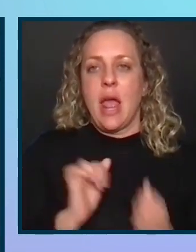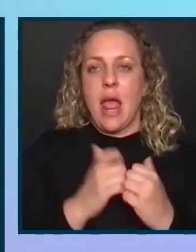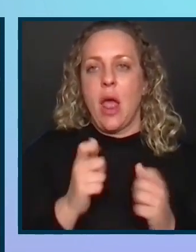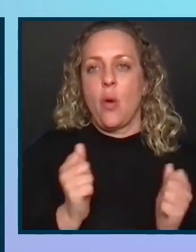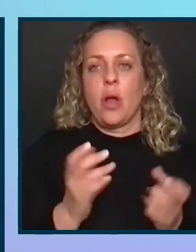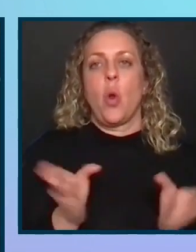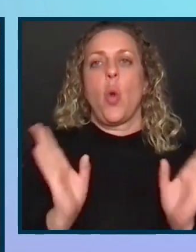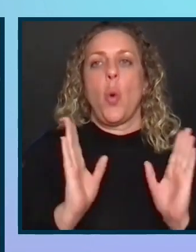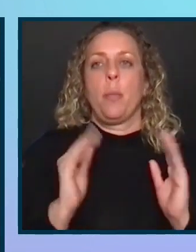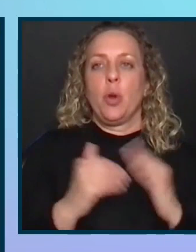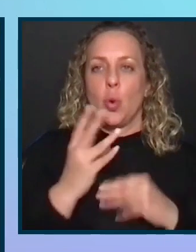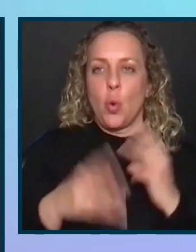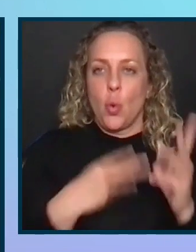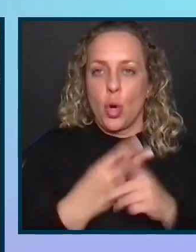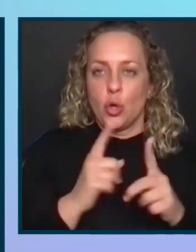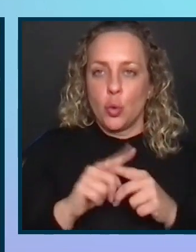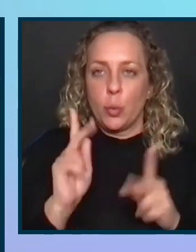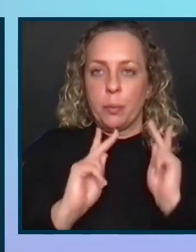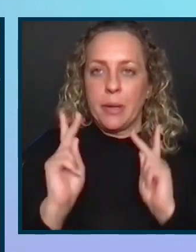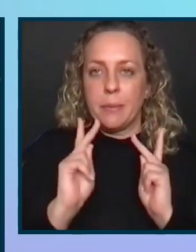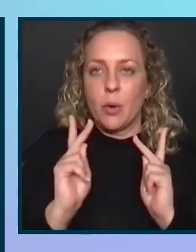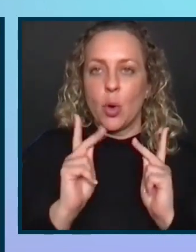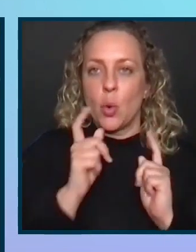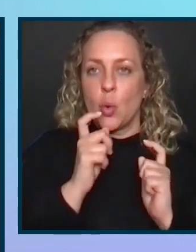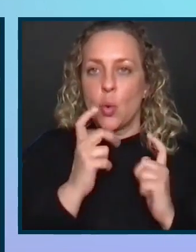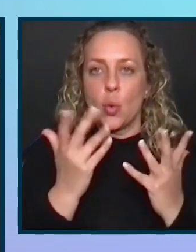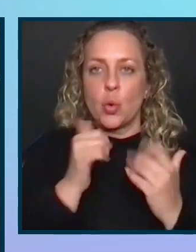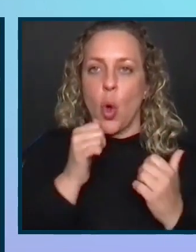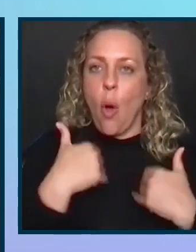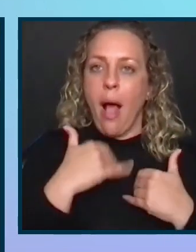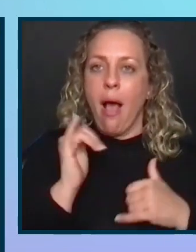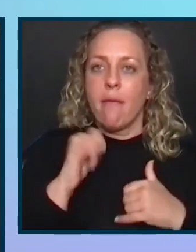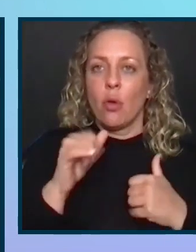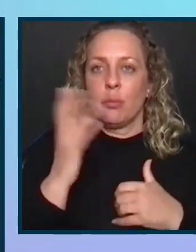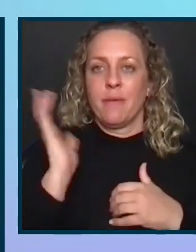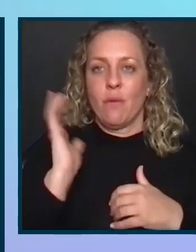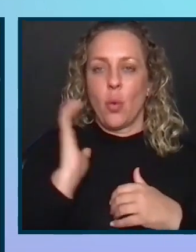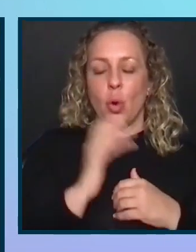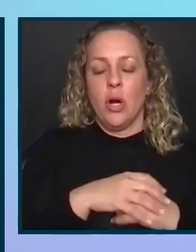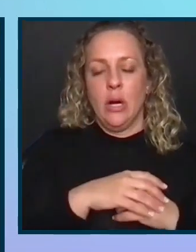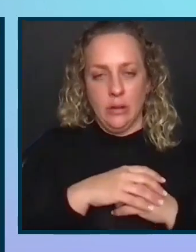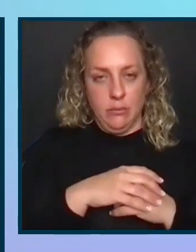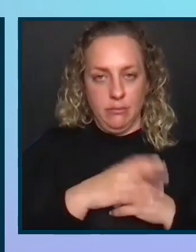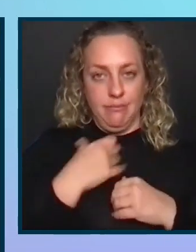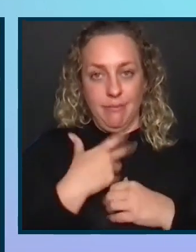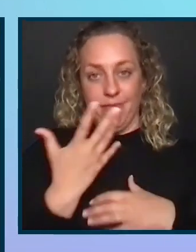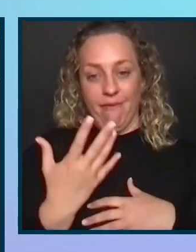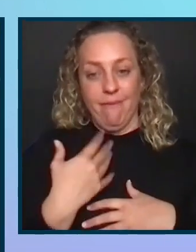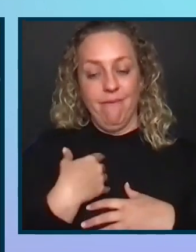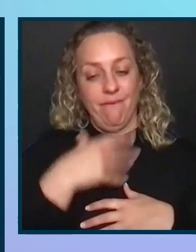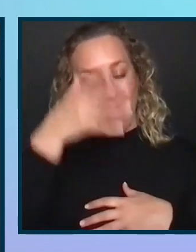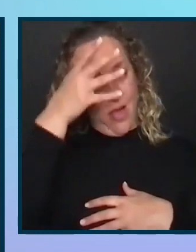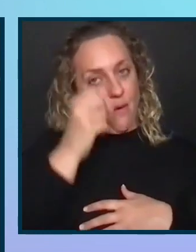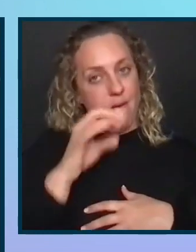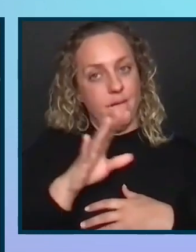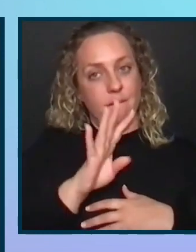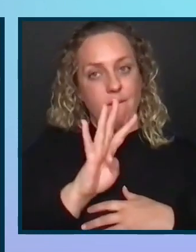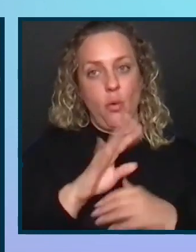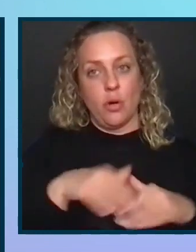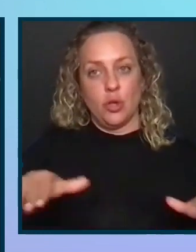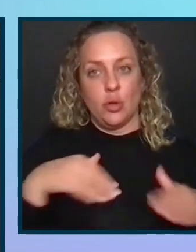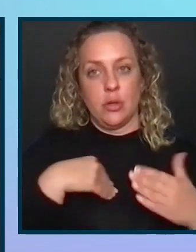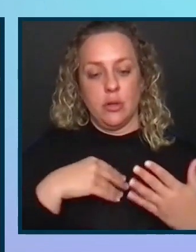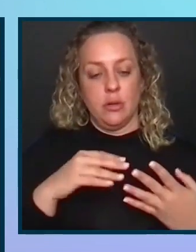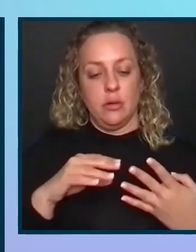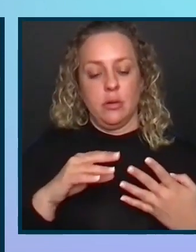it can open new worlds to people who don't have those before. Also, I'm a father of four. My two middle kids, Grace, who